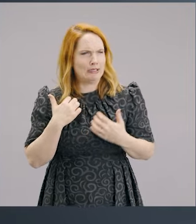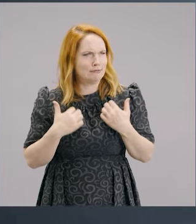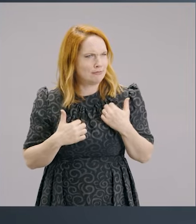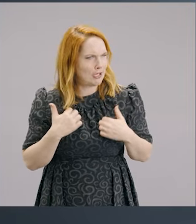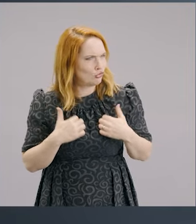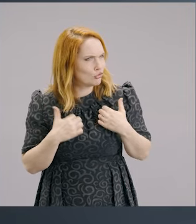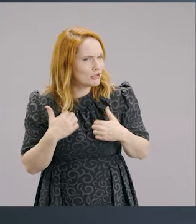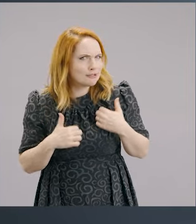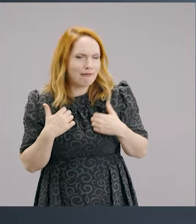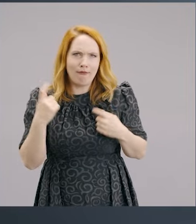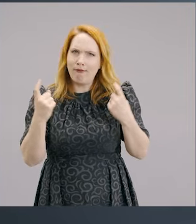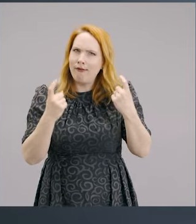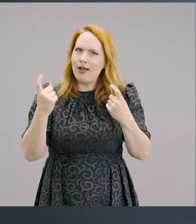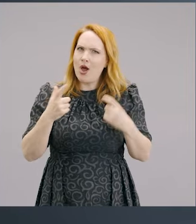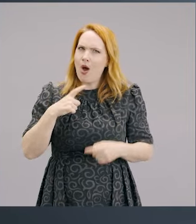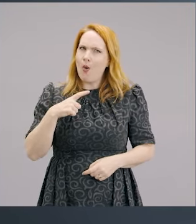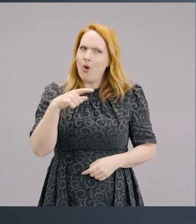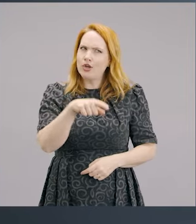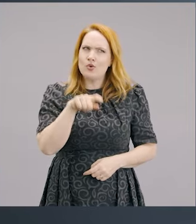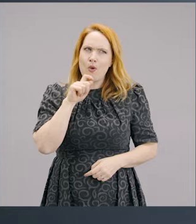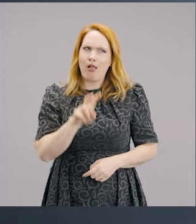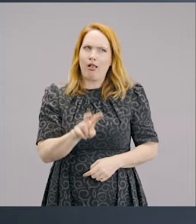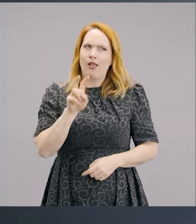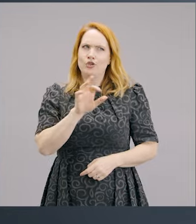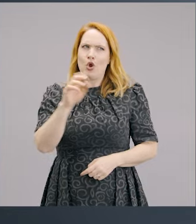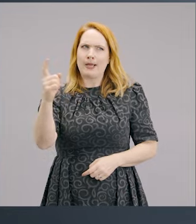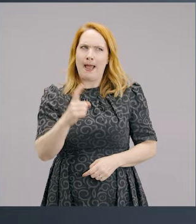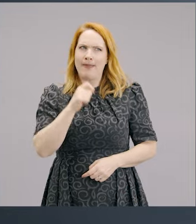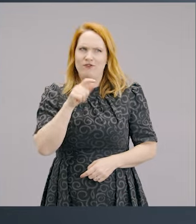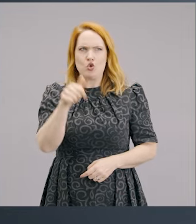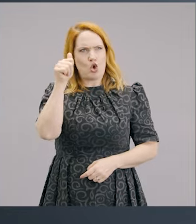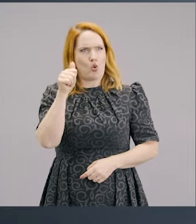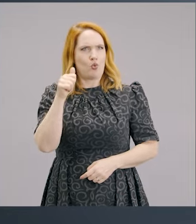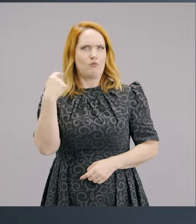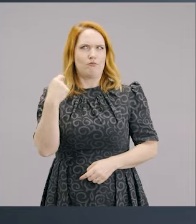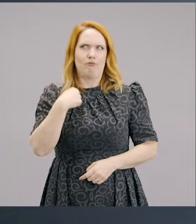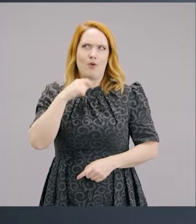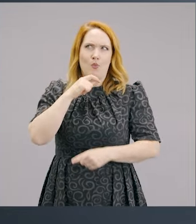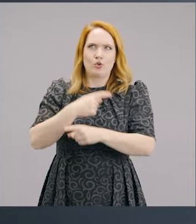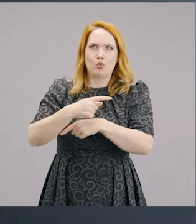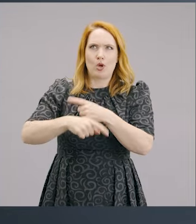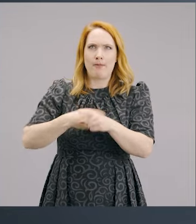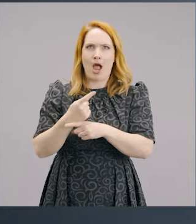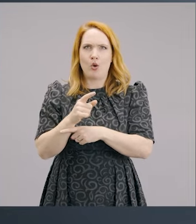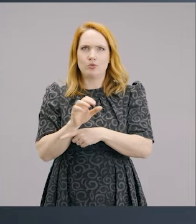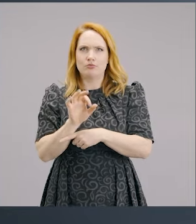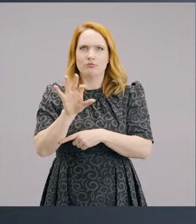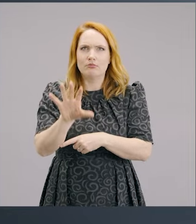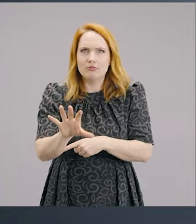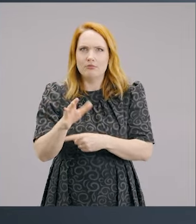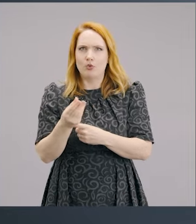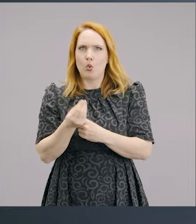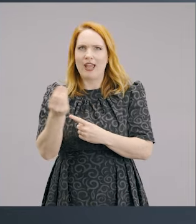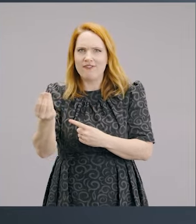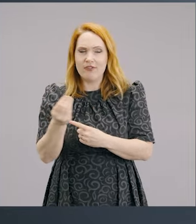intrigues me. It's just an intriguing thing. Like, why would you not come? Do you, you know, is there a